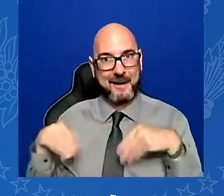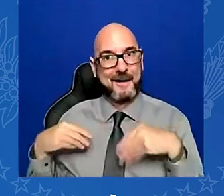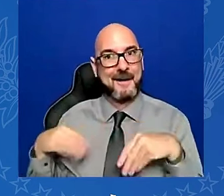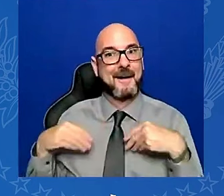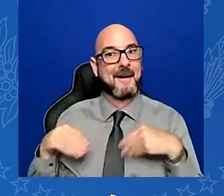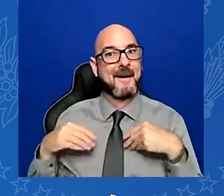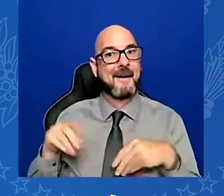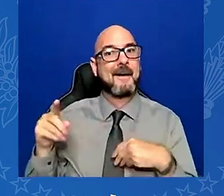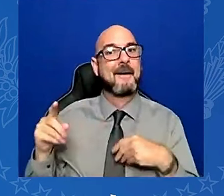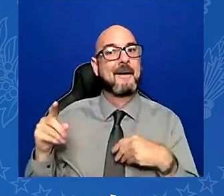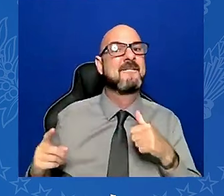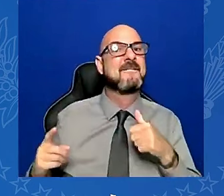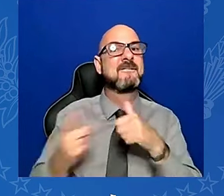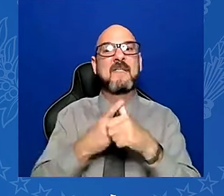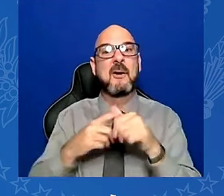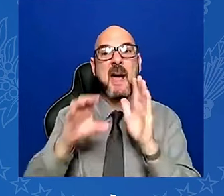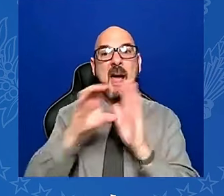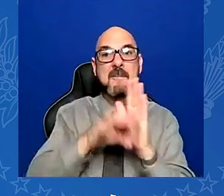book's not for me.